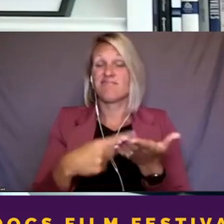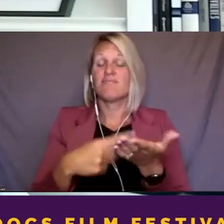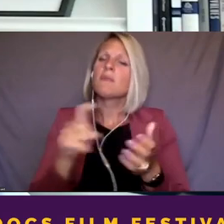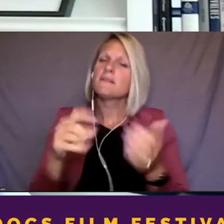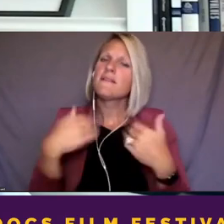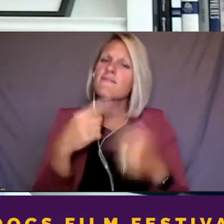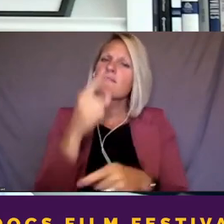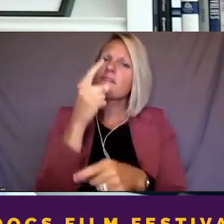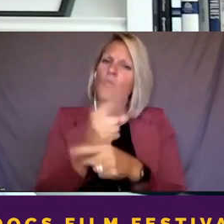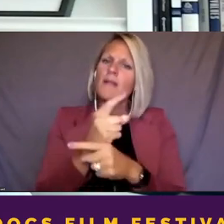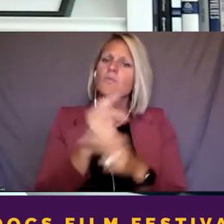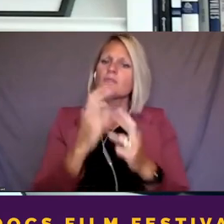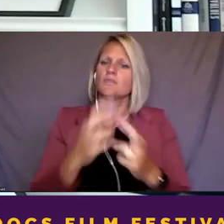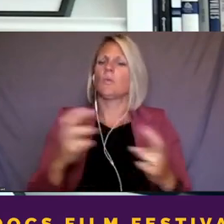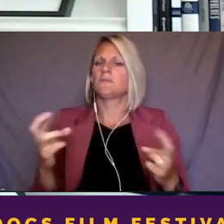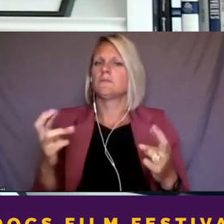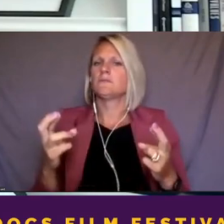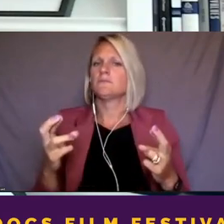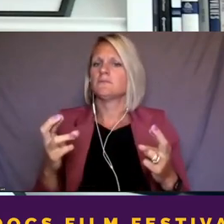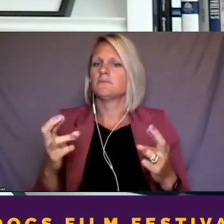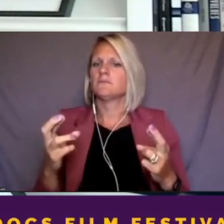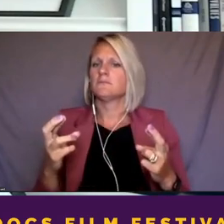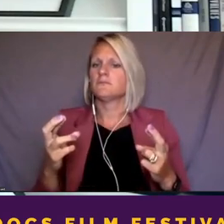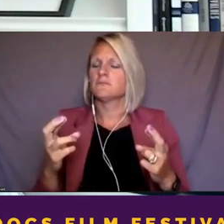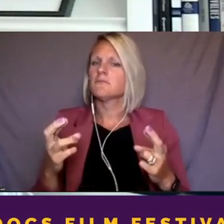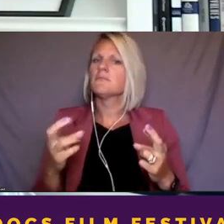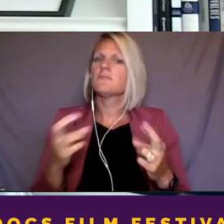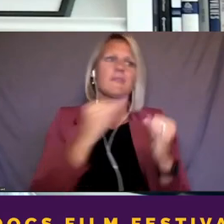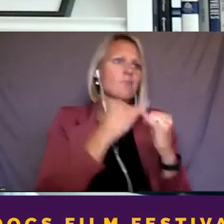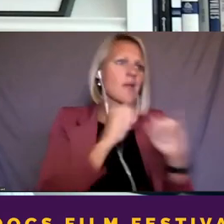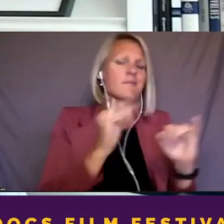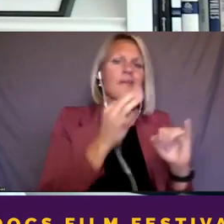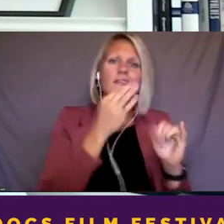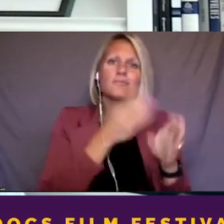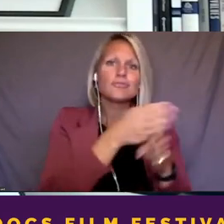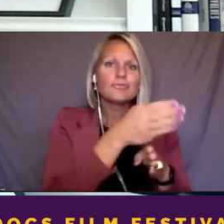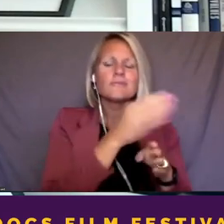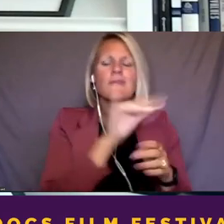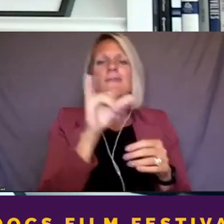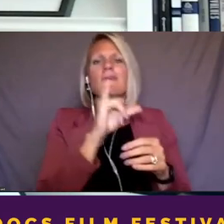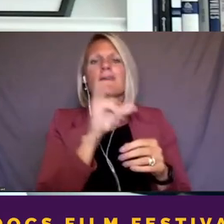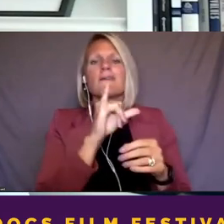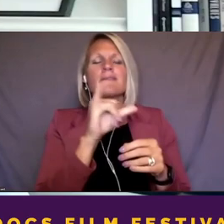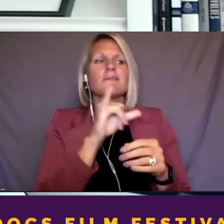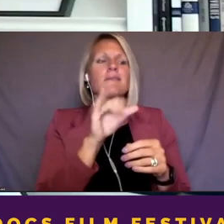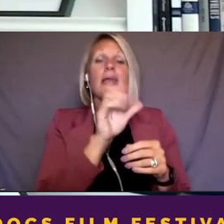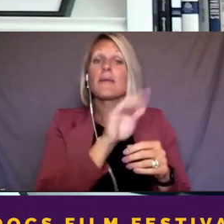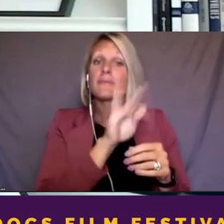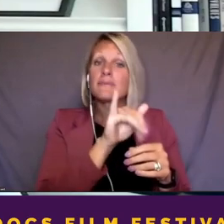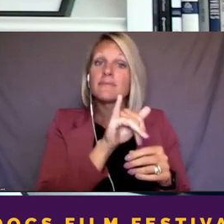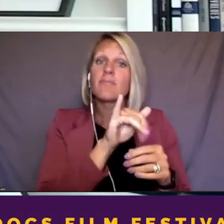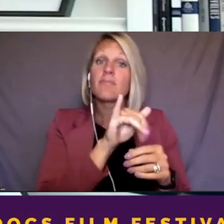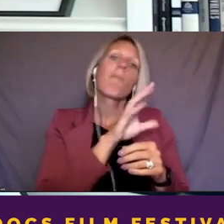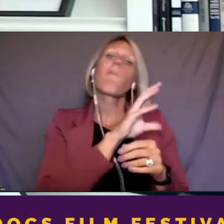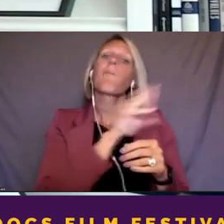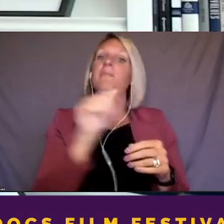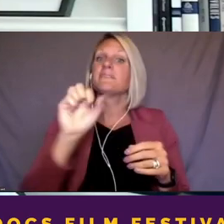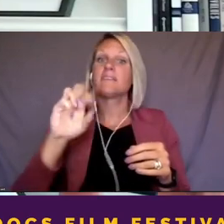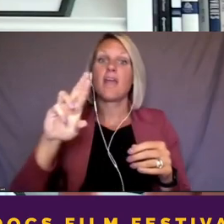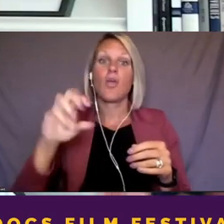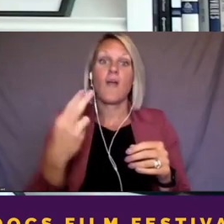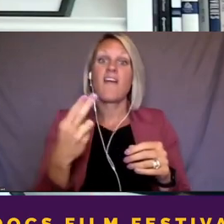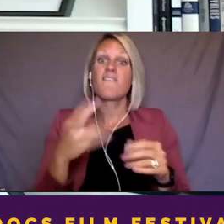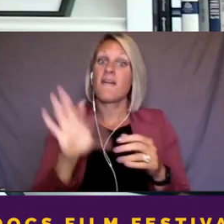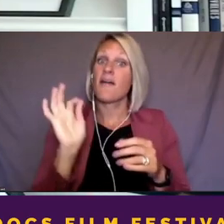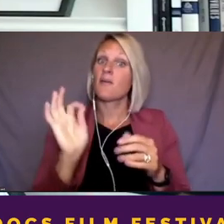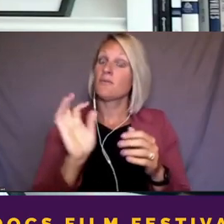help you on that, whether it's independent experts, like what Abby and Sarah found to help them